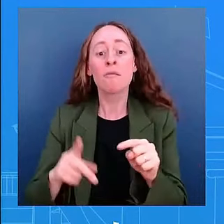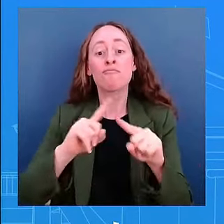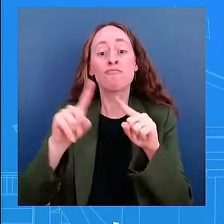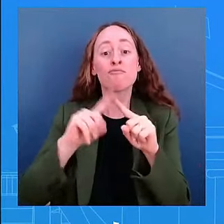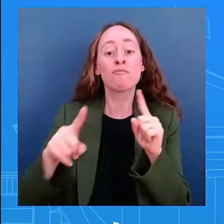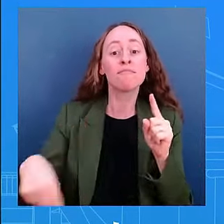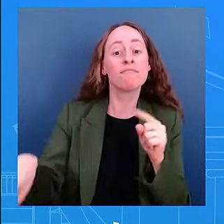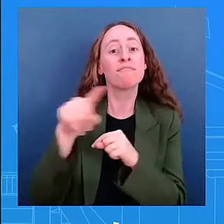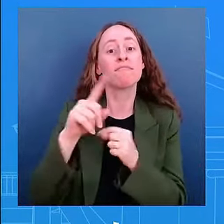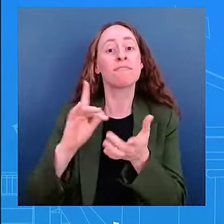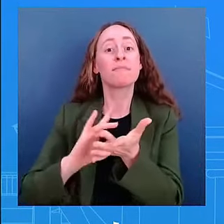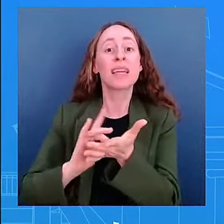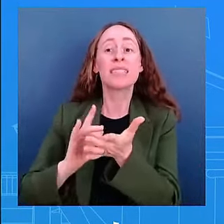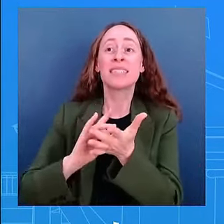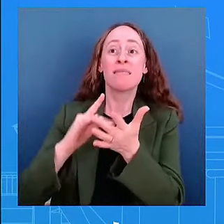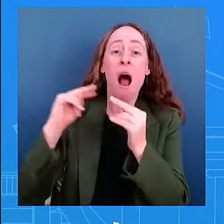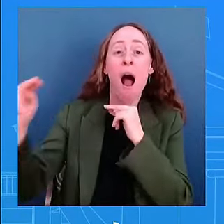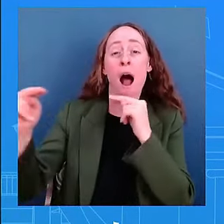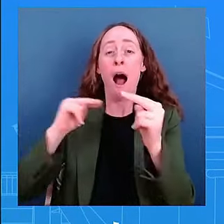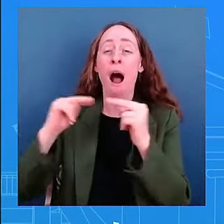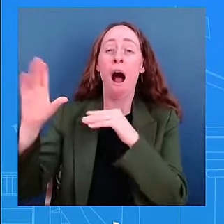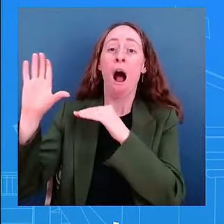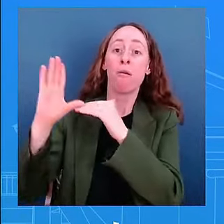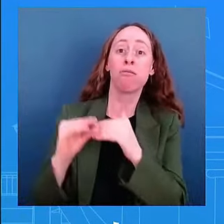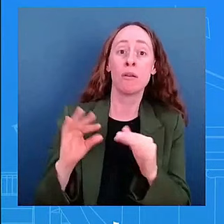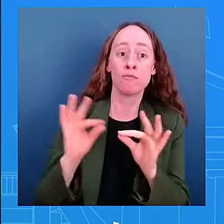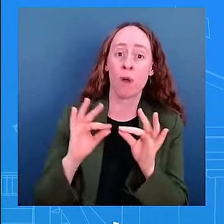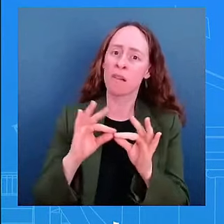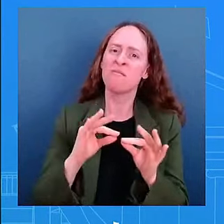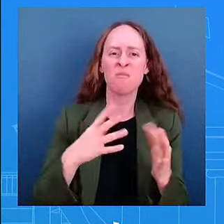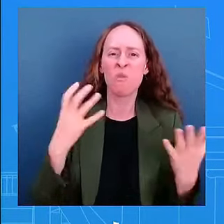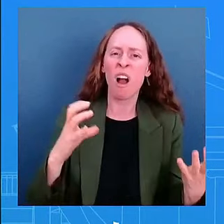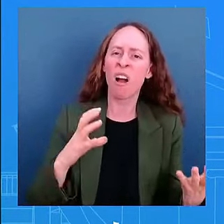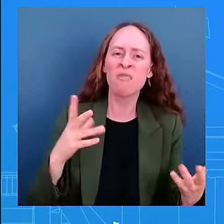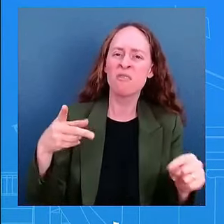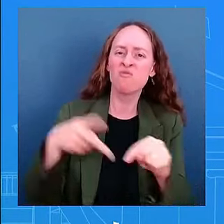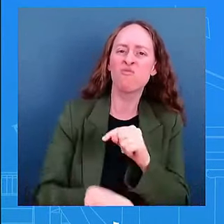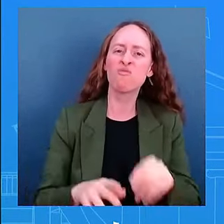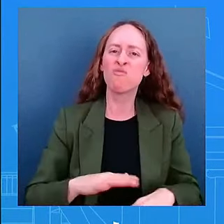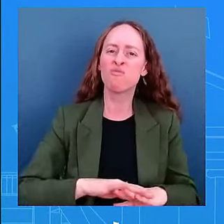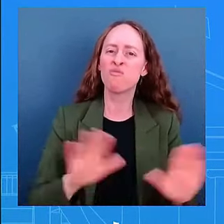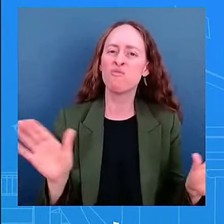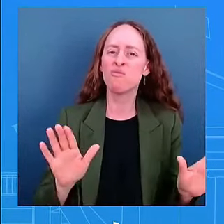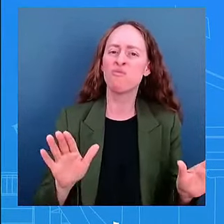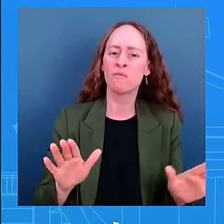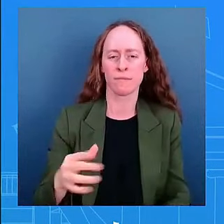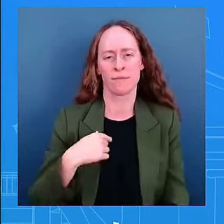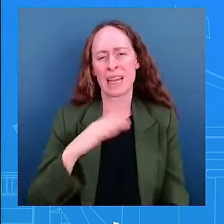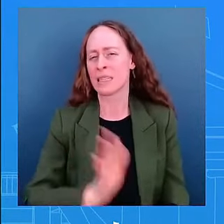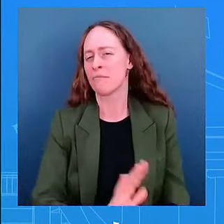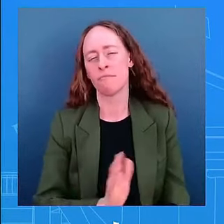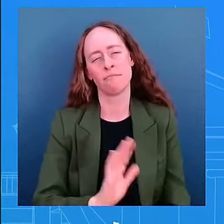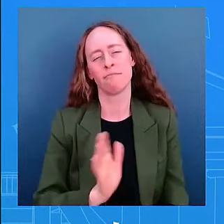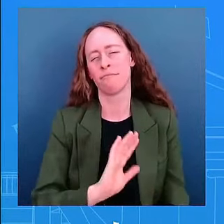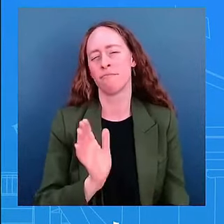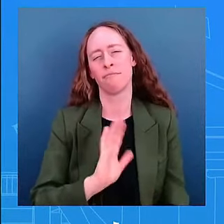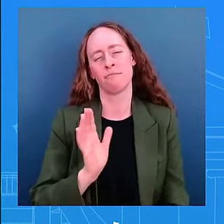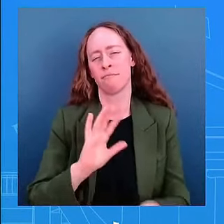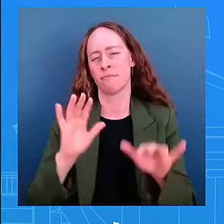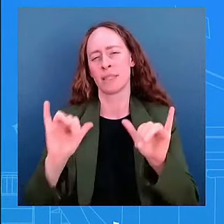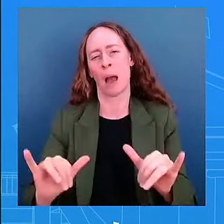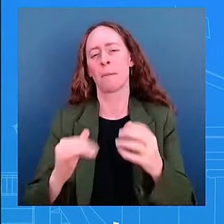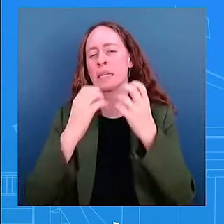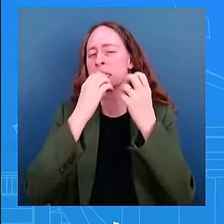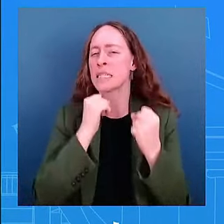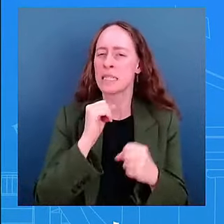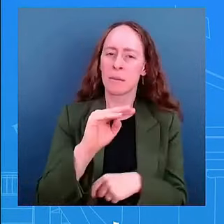is committed to protecting and strengthening these programs like making sure children and pregnant women covered by medicaid have coverage